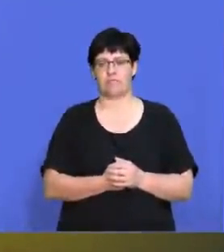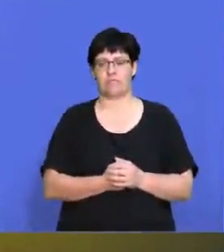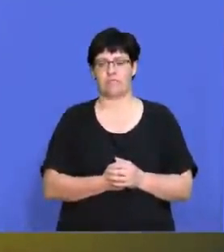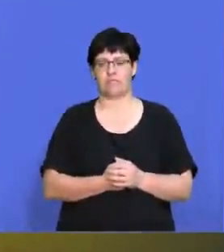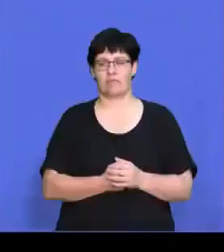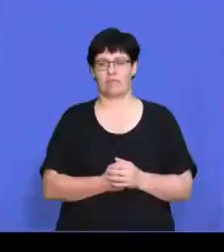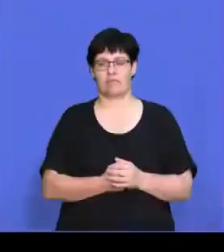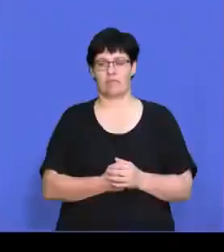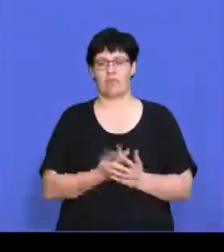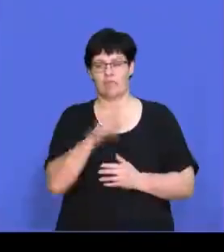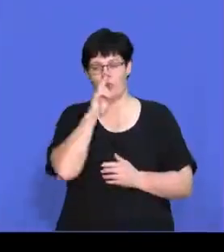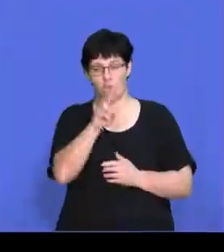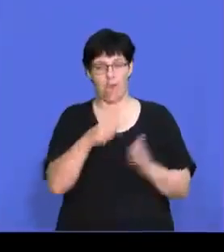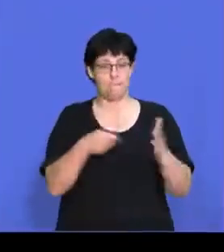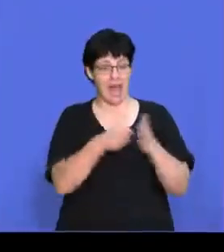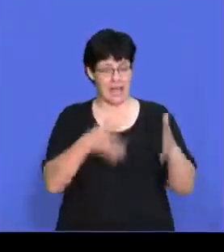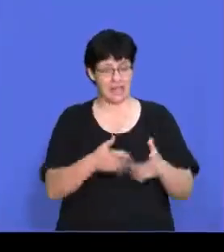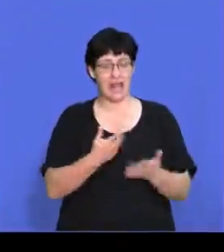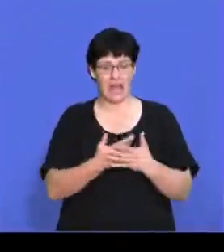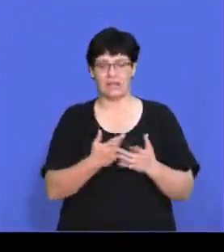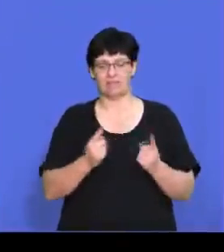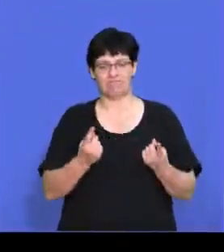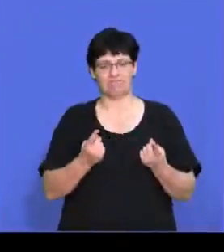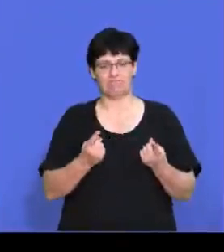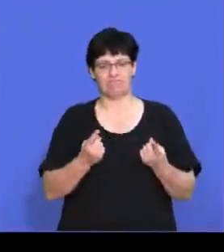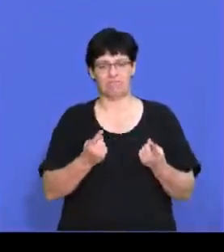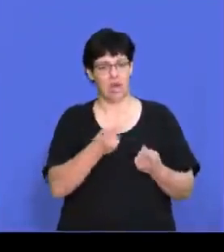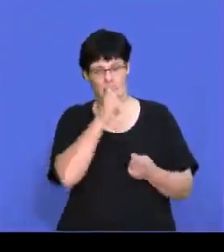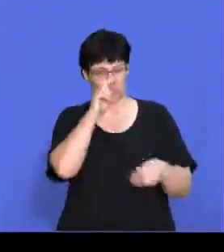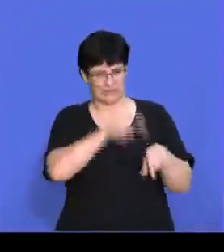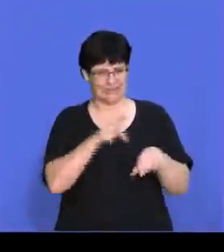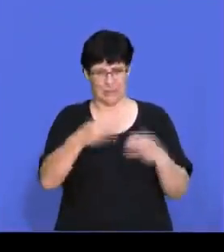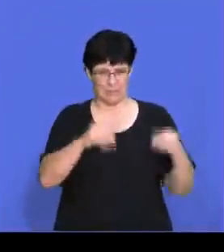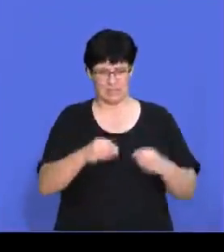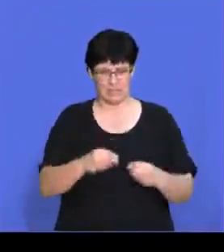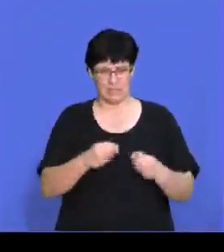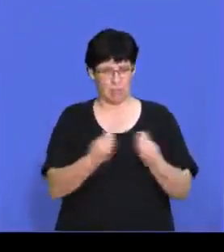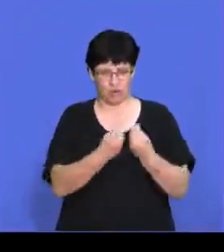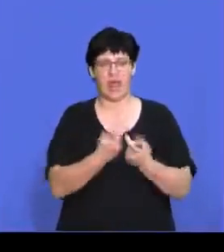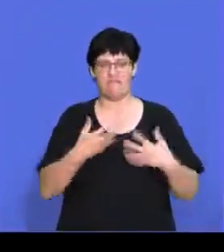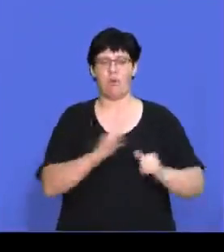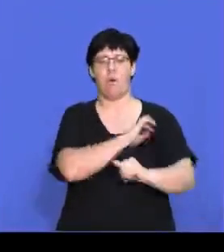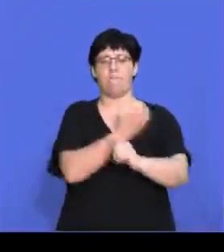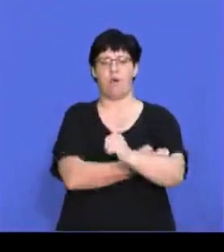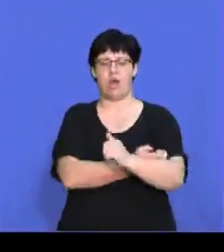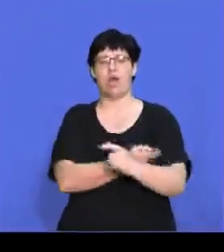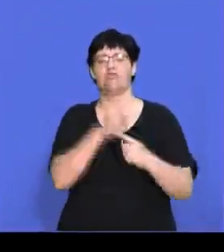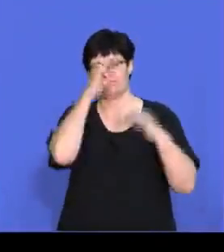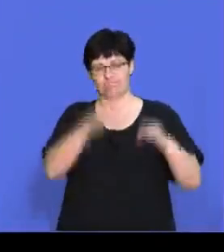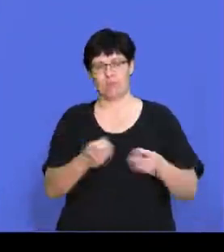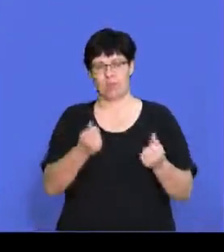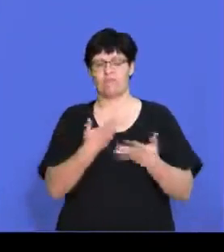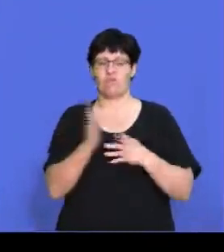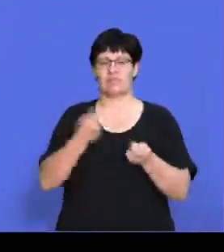And if we look, if buyers can do without the business's products, then they have more power to determine the prices in terms of sale.